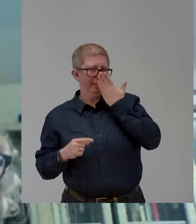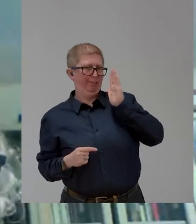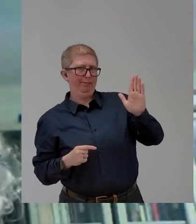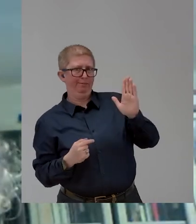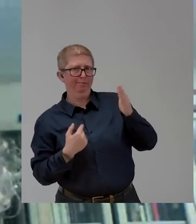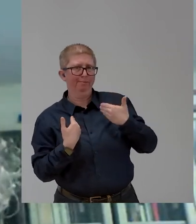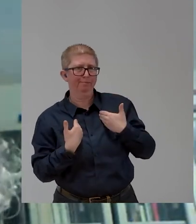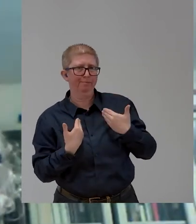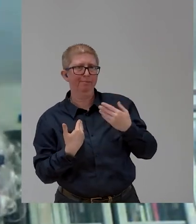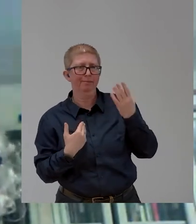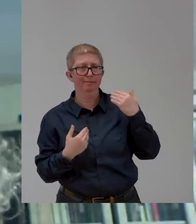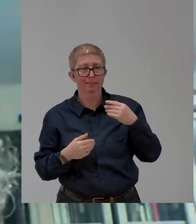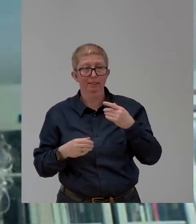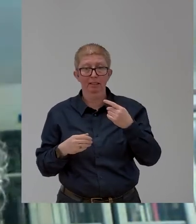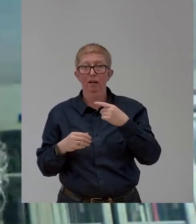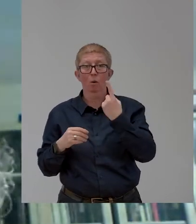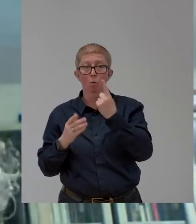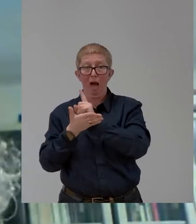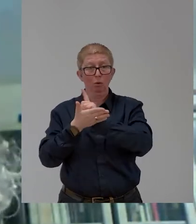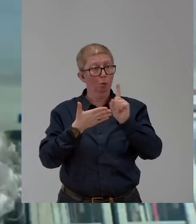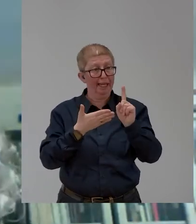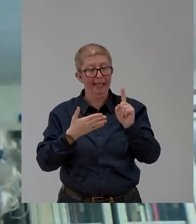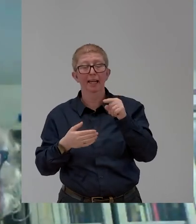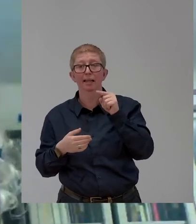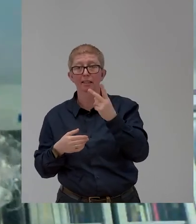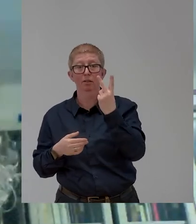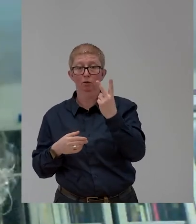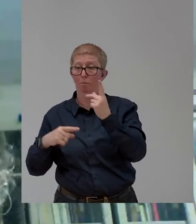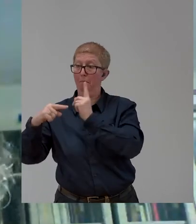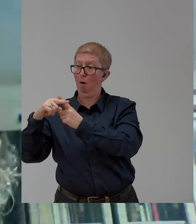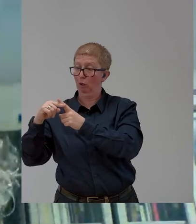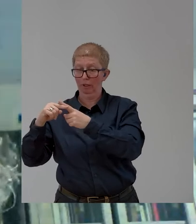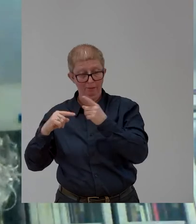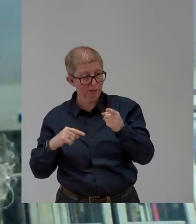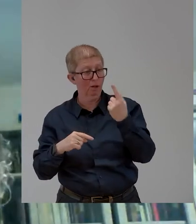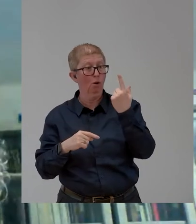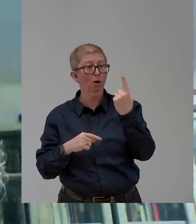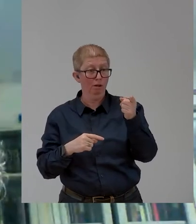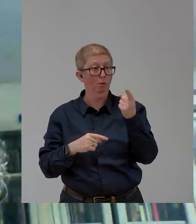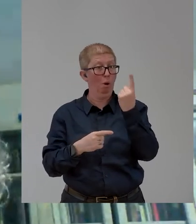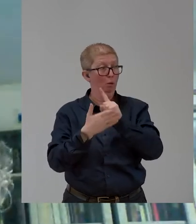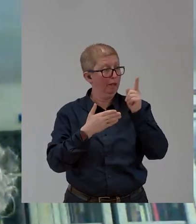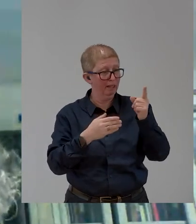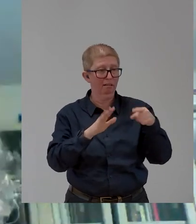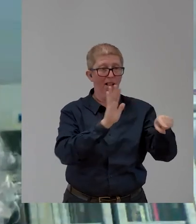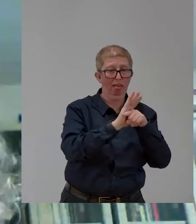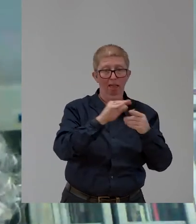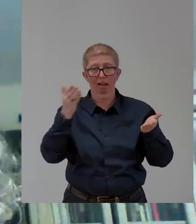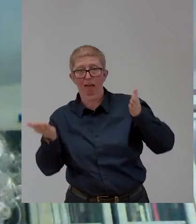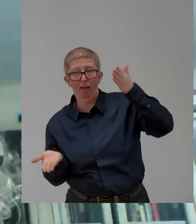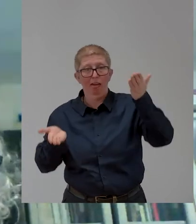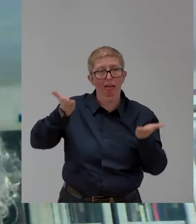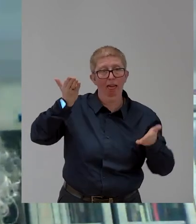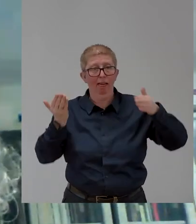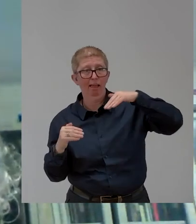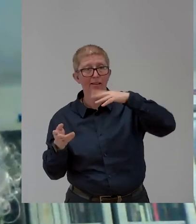days in the week, I'm optimistic and two days I'm pessimistic. It's the fifth one in between, no? It is difficult. But at the same time, I mean, if